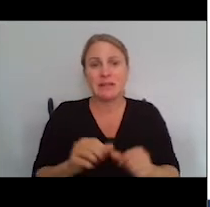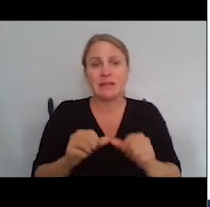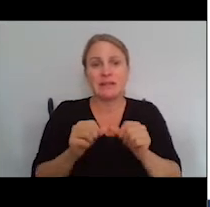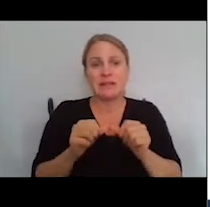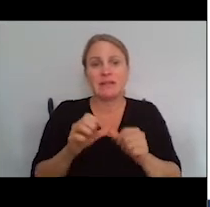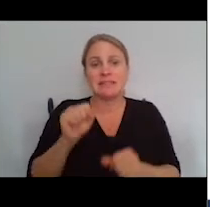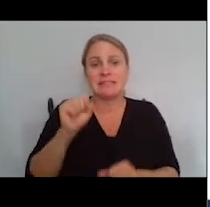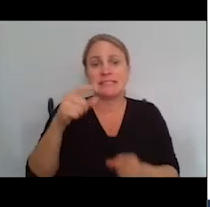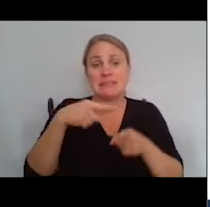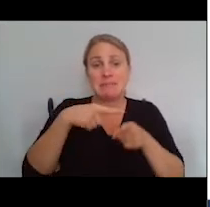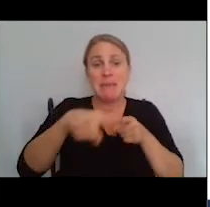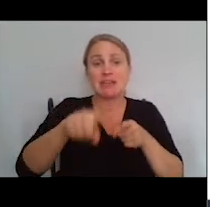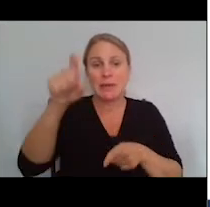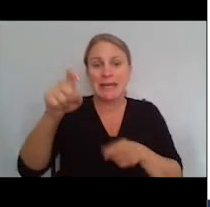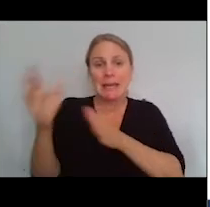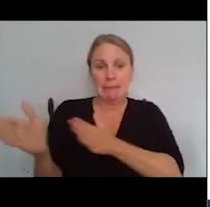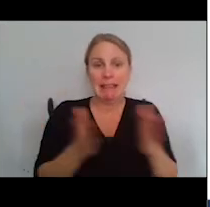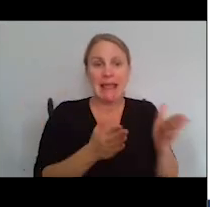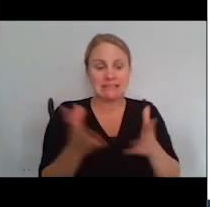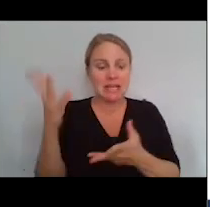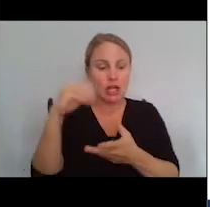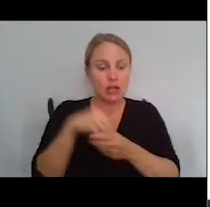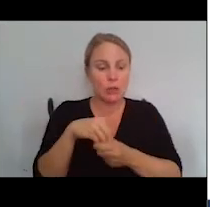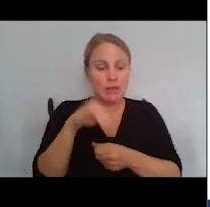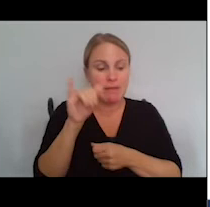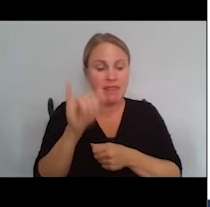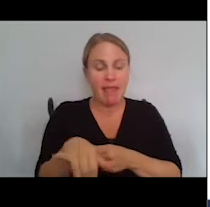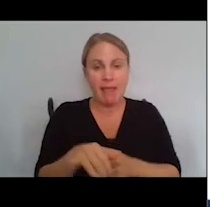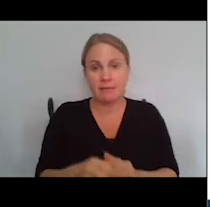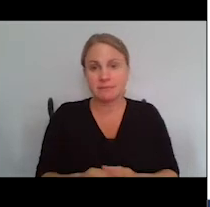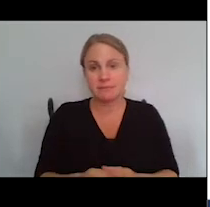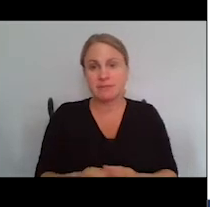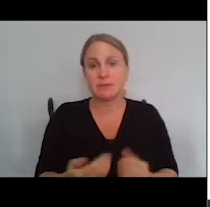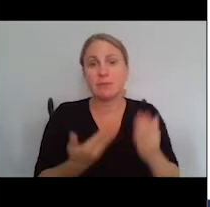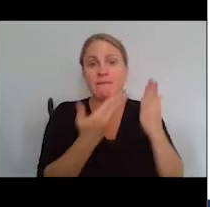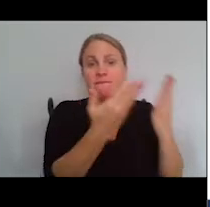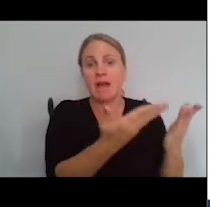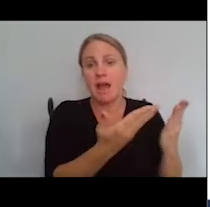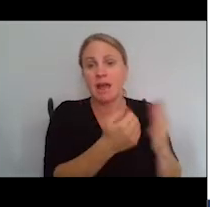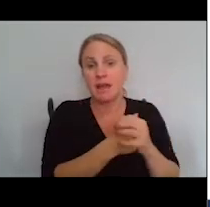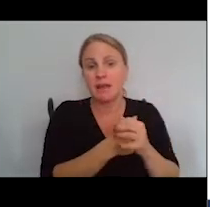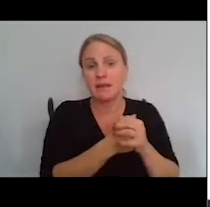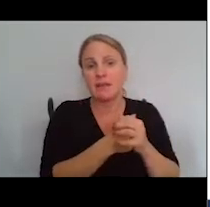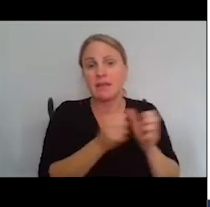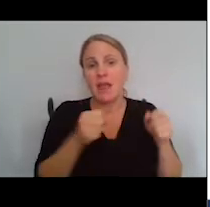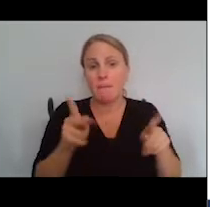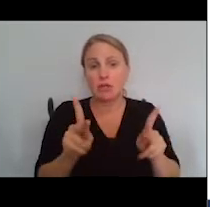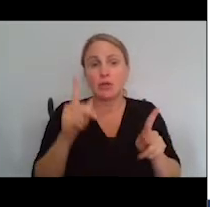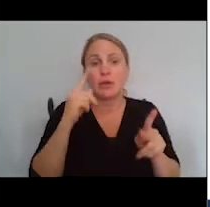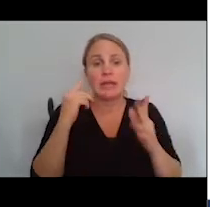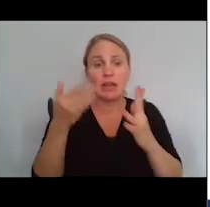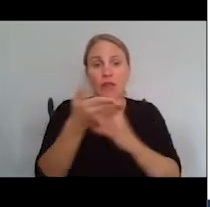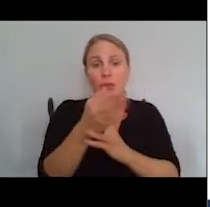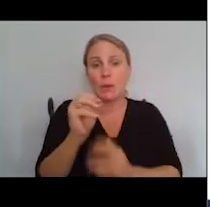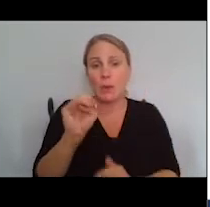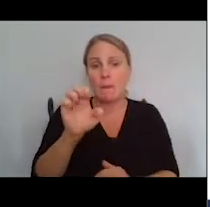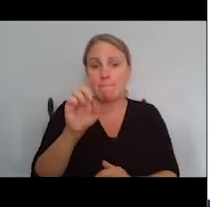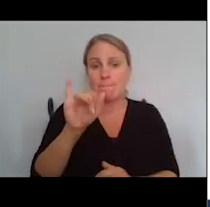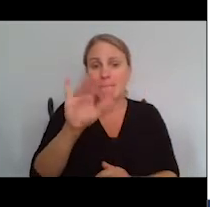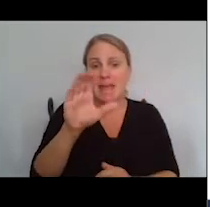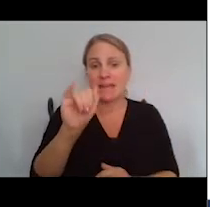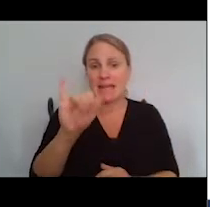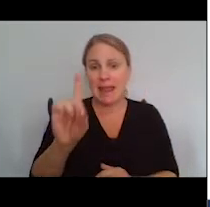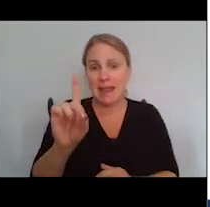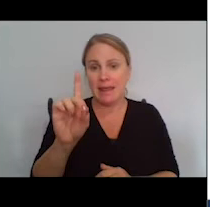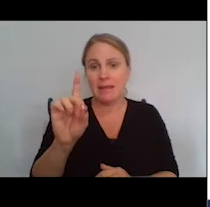Plans, to include them in that, to provide the ability through Medicaid that they could have Medicaid